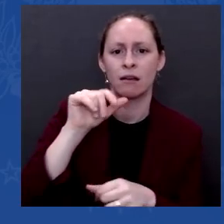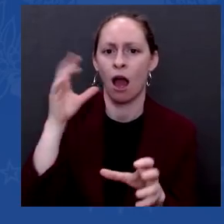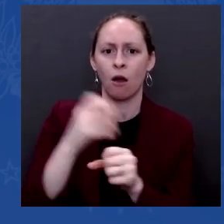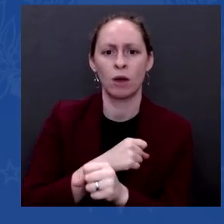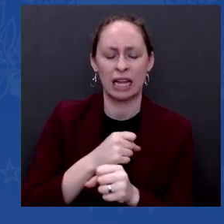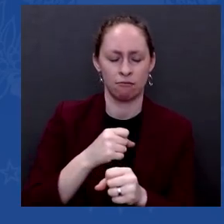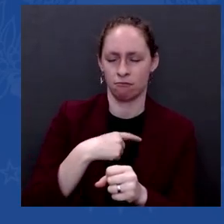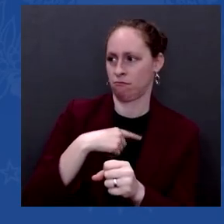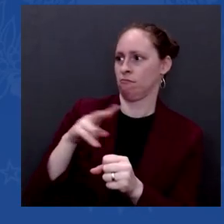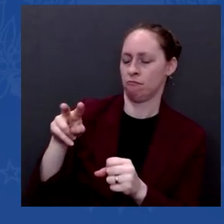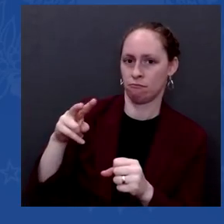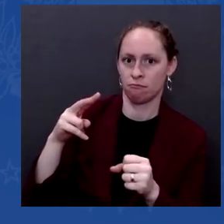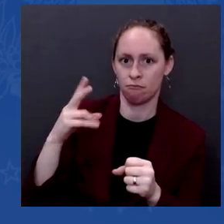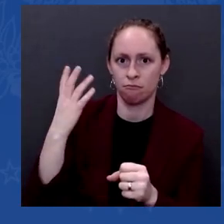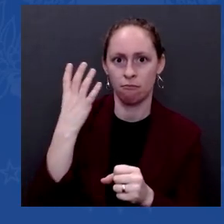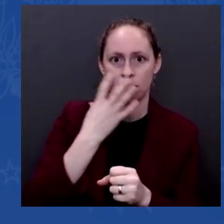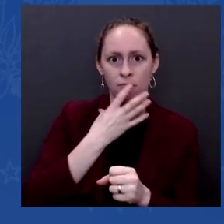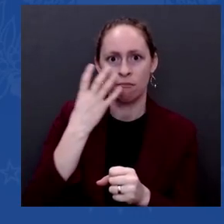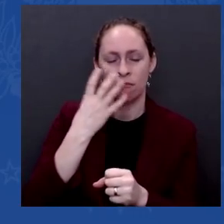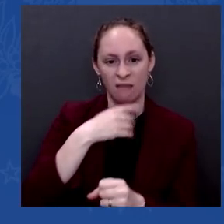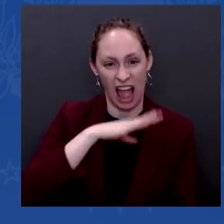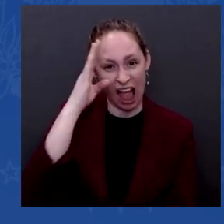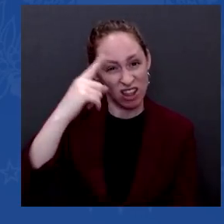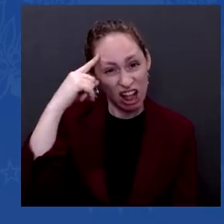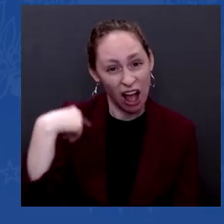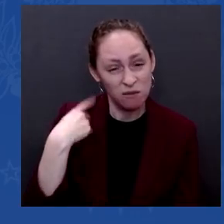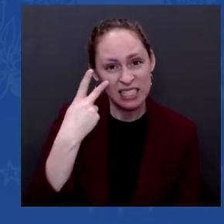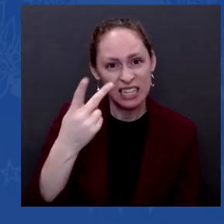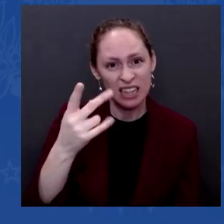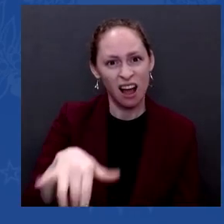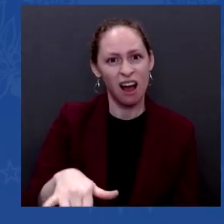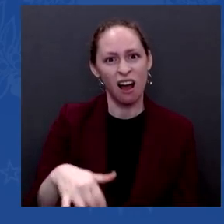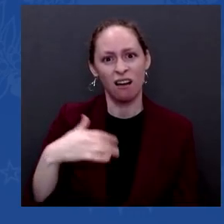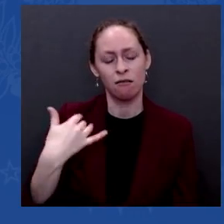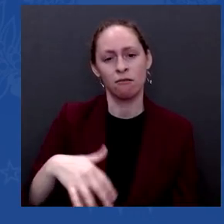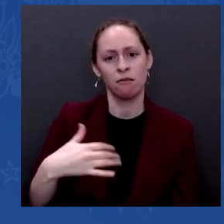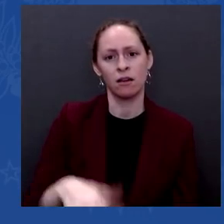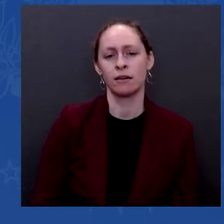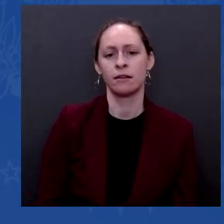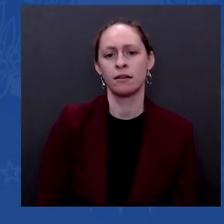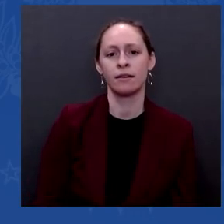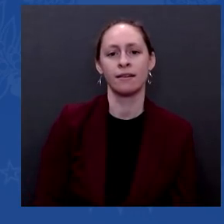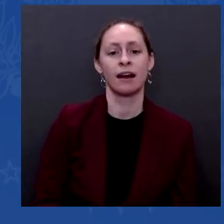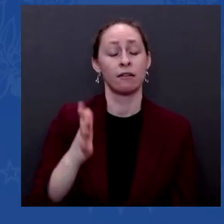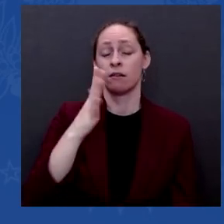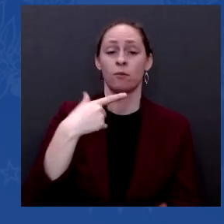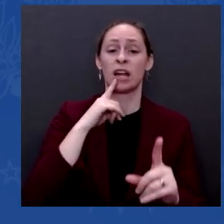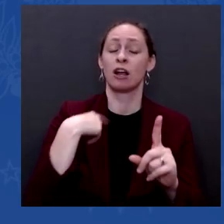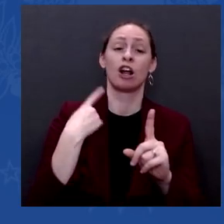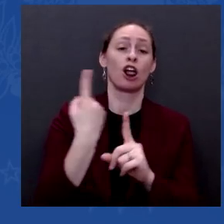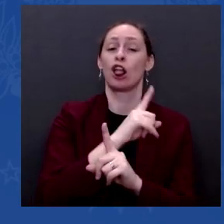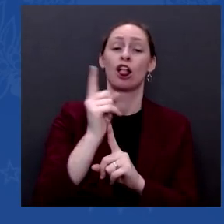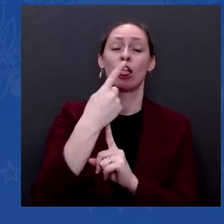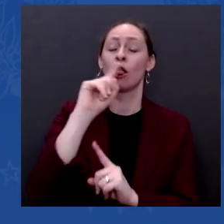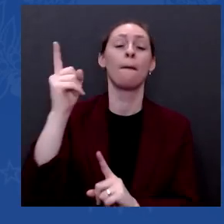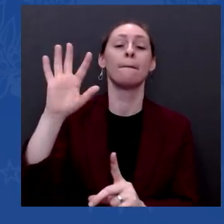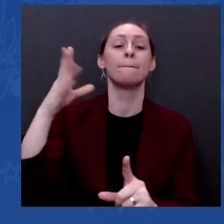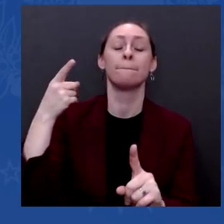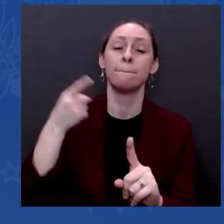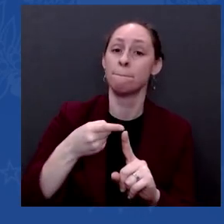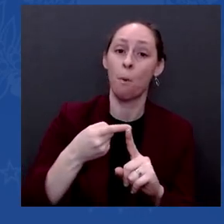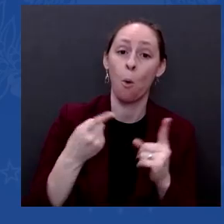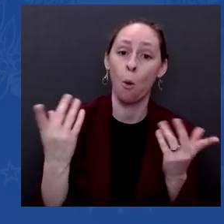Nancy, is that I think that there are a number of things we can do, but I also think we will be able to get